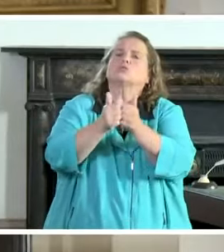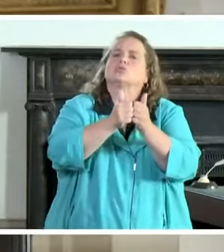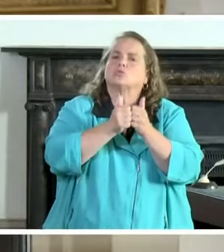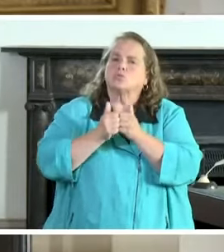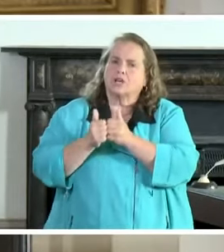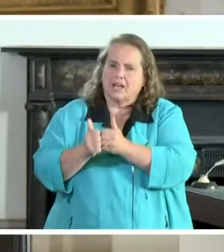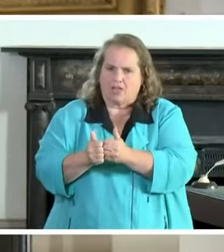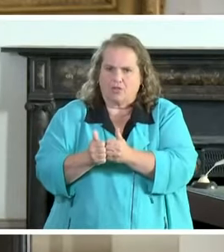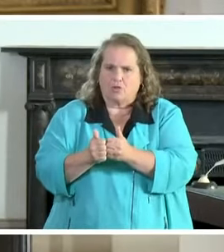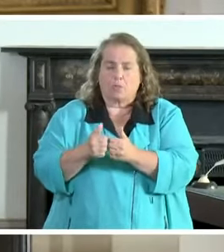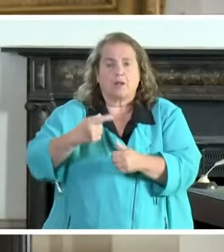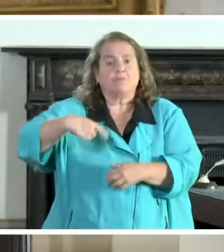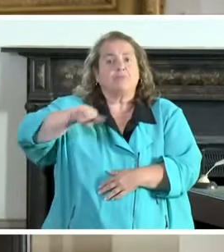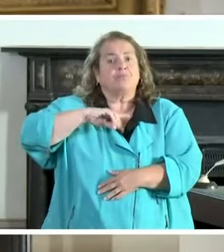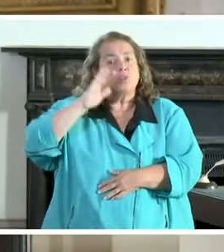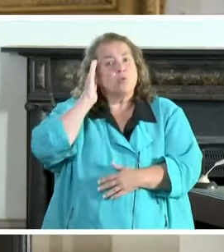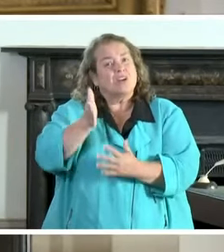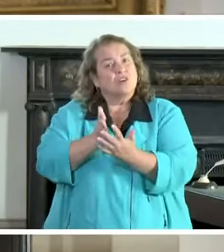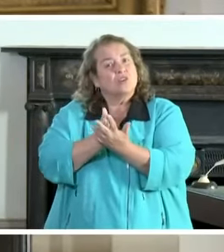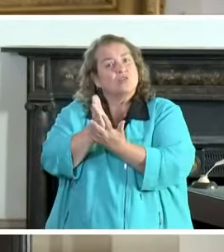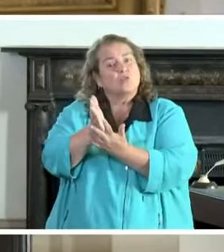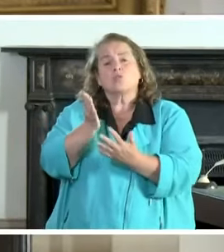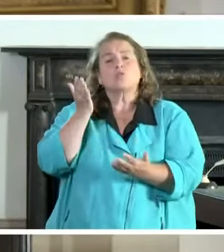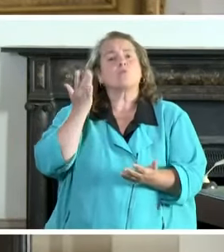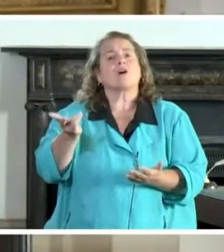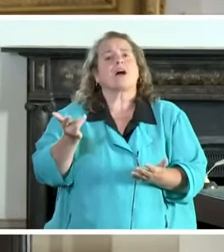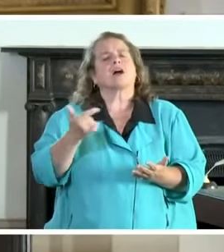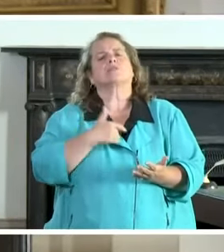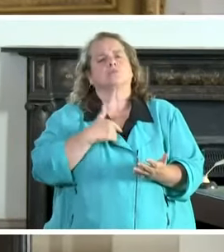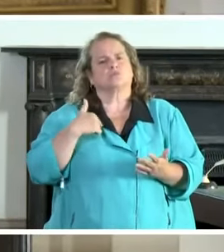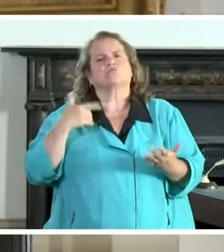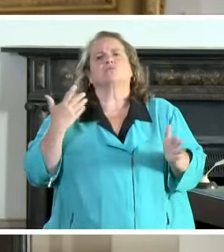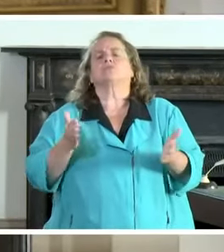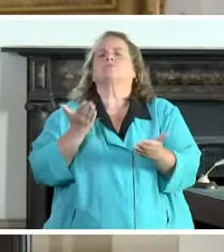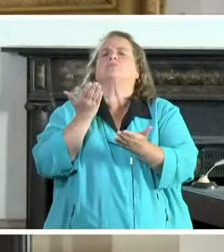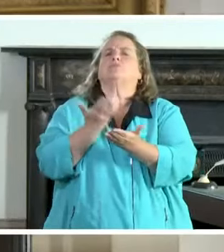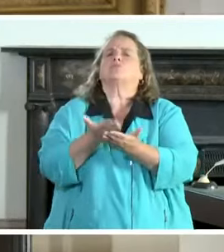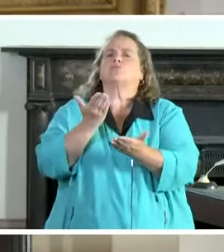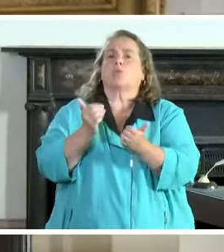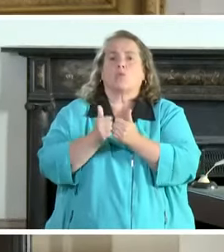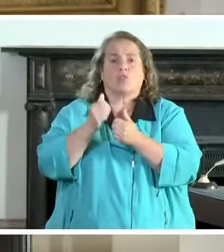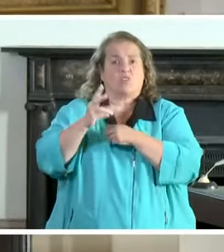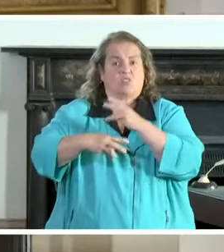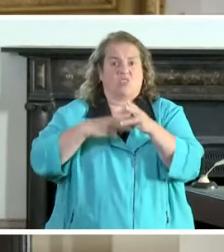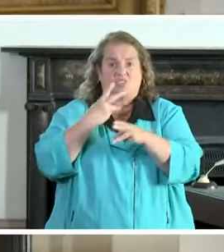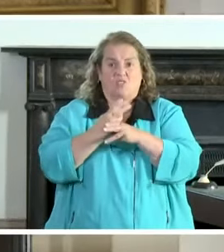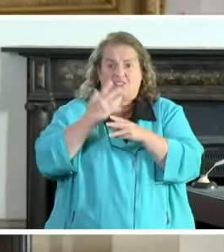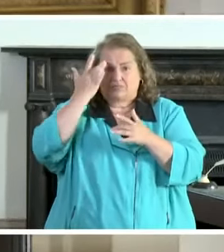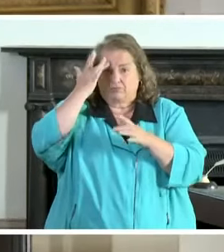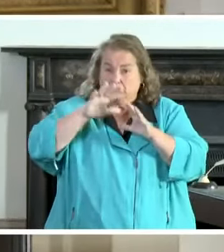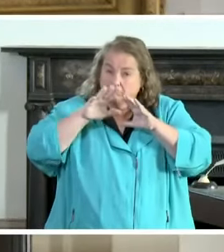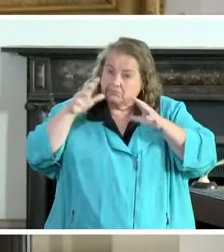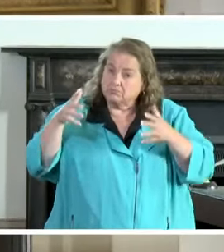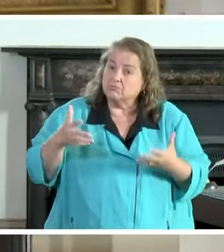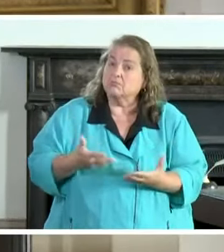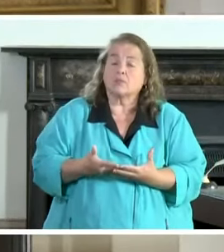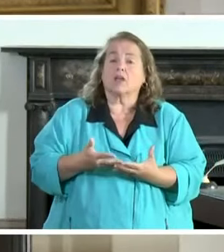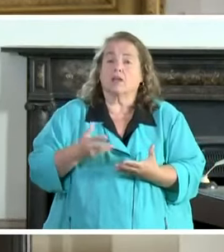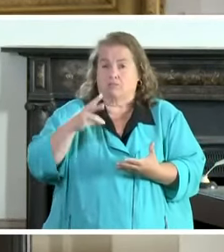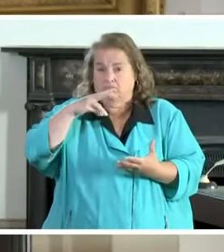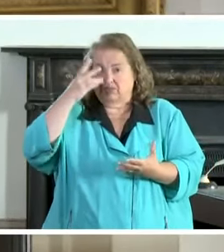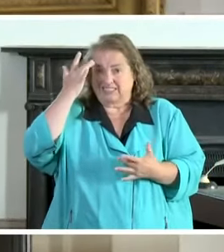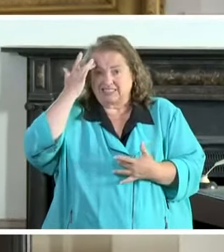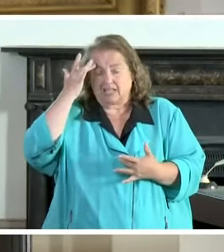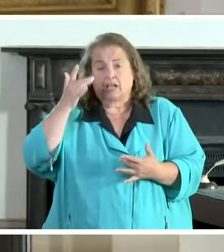we're going to get through this together because we have shown that even with a worldwide health pandemic if we can